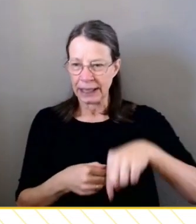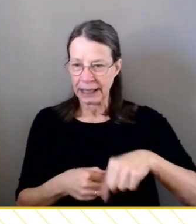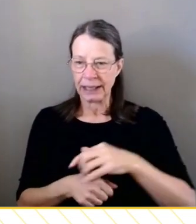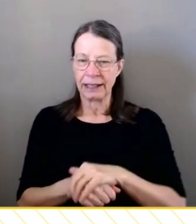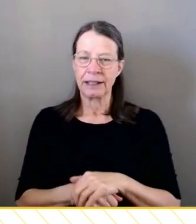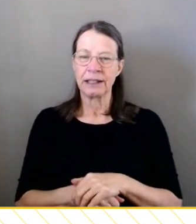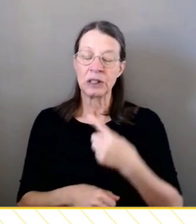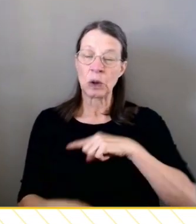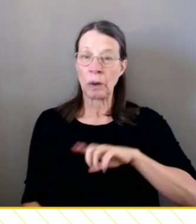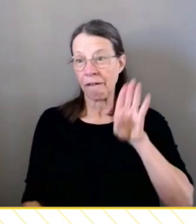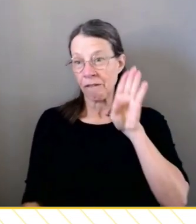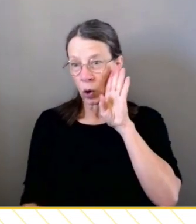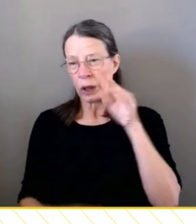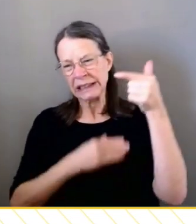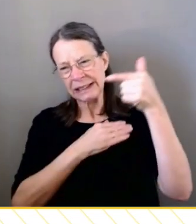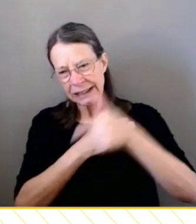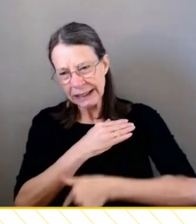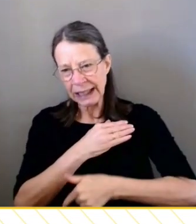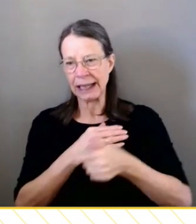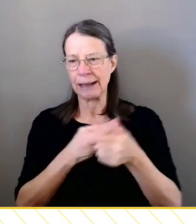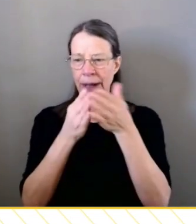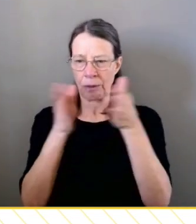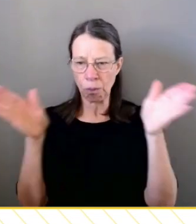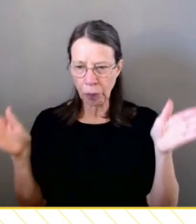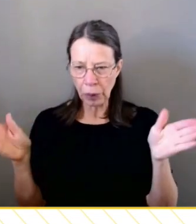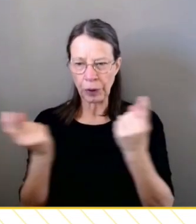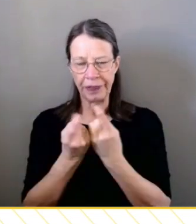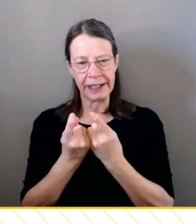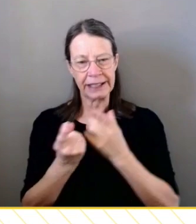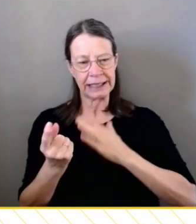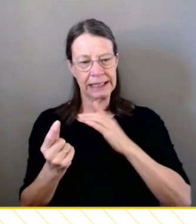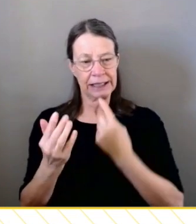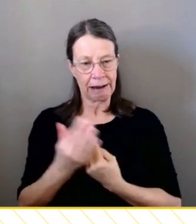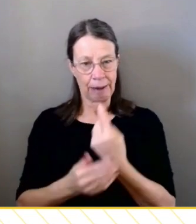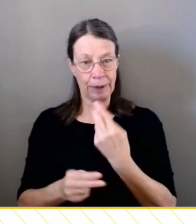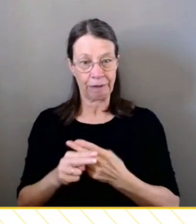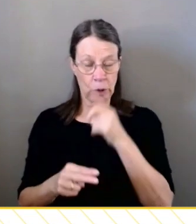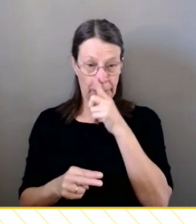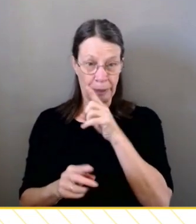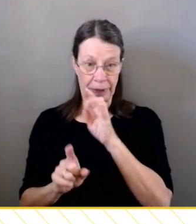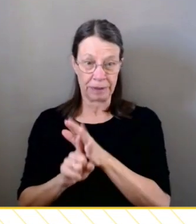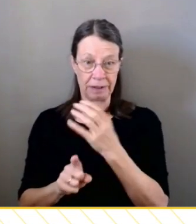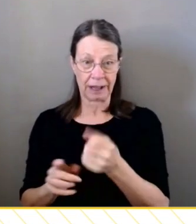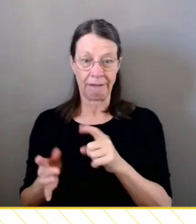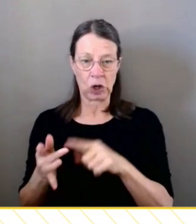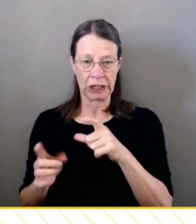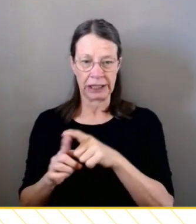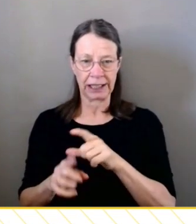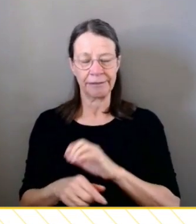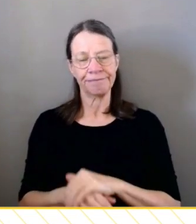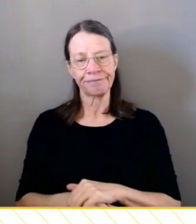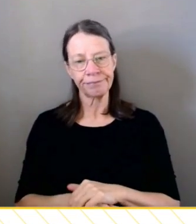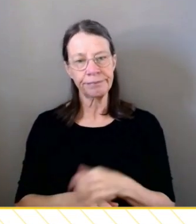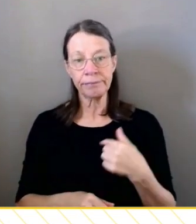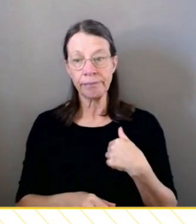terms of what needs to happen in healthcare for people with intellectual disability. And frankly, I hope you've come away